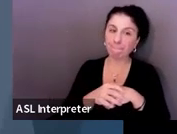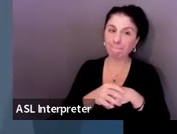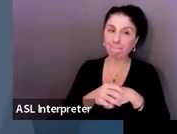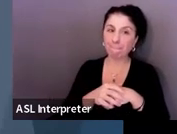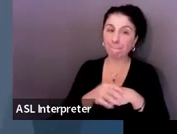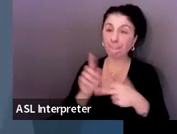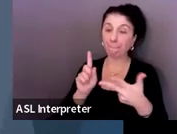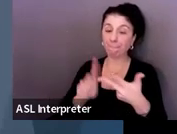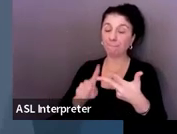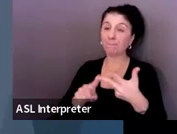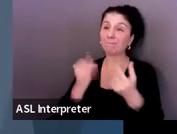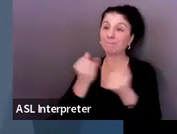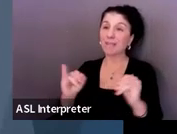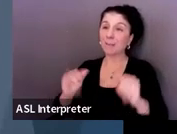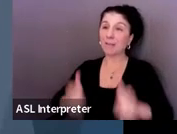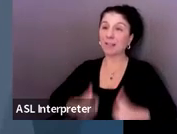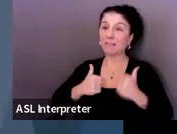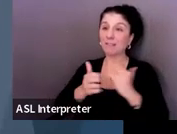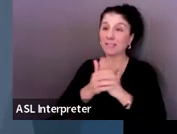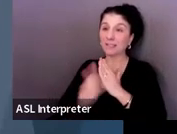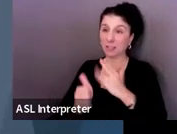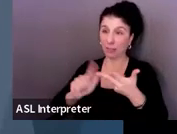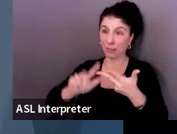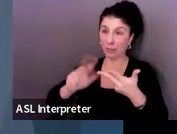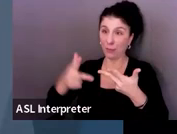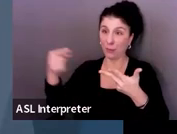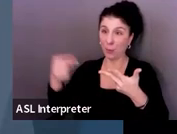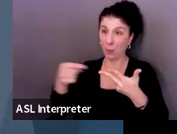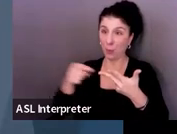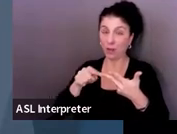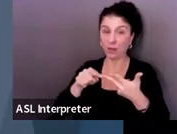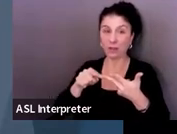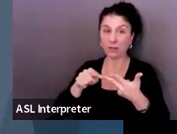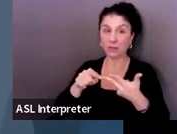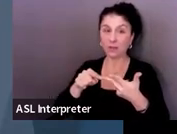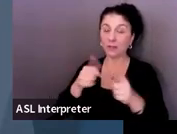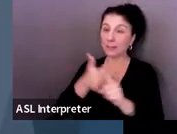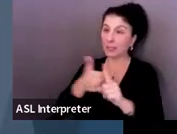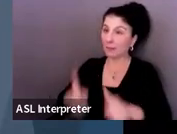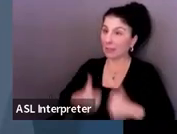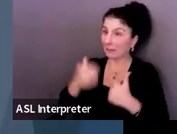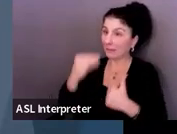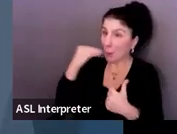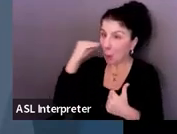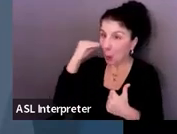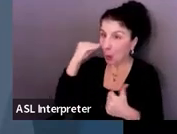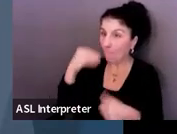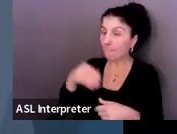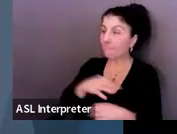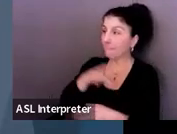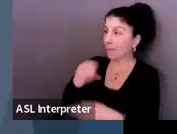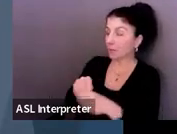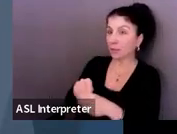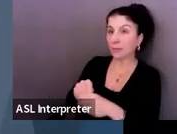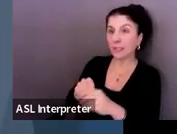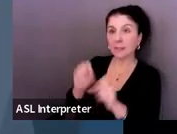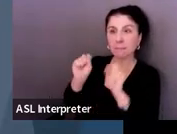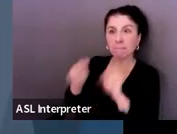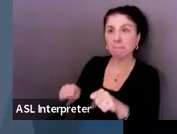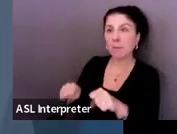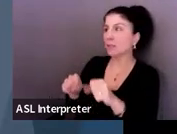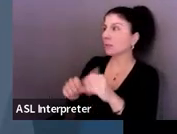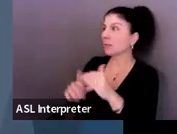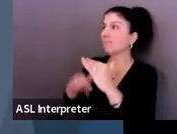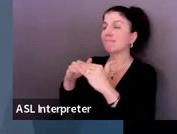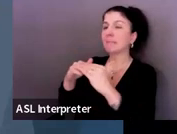And then his independent living skills goal is that he'll live at home and participate to the maximum extent possible in his